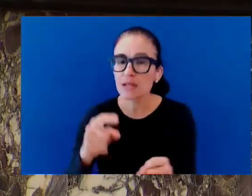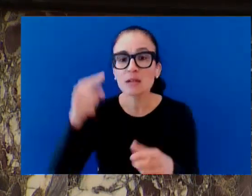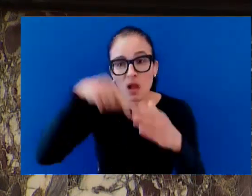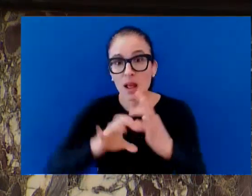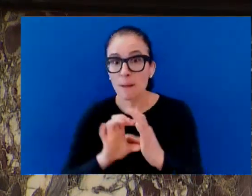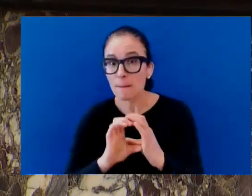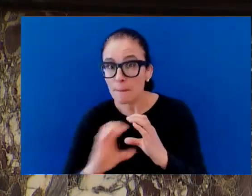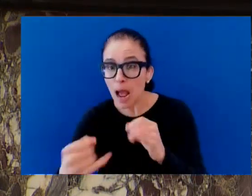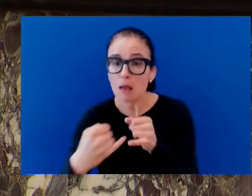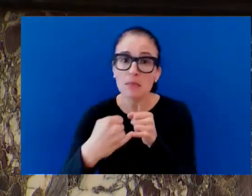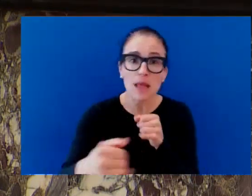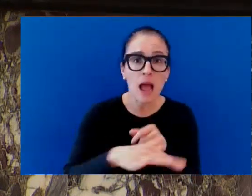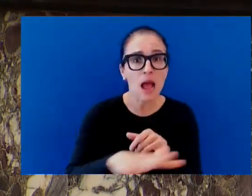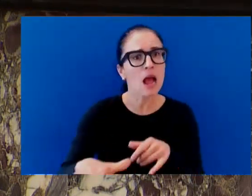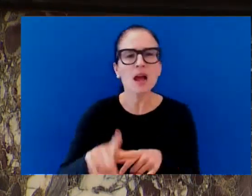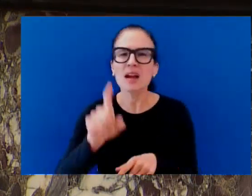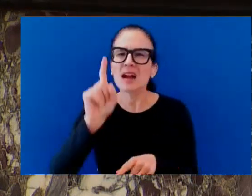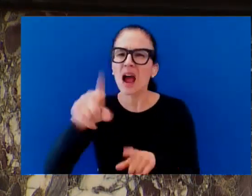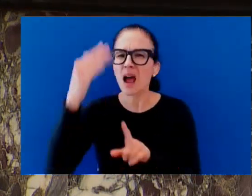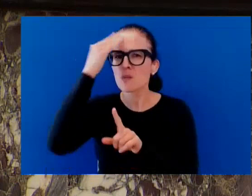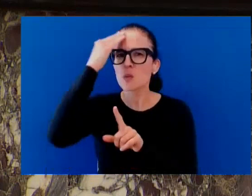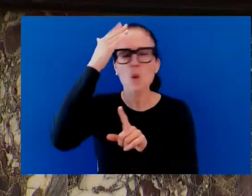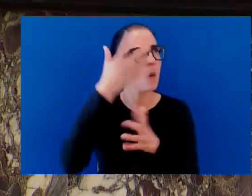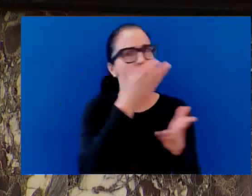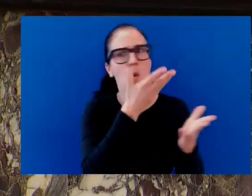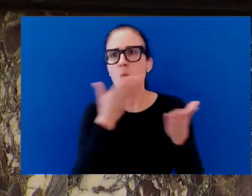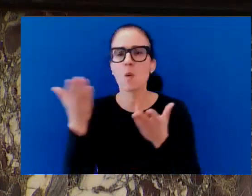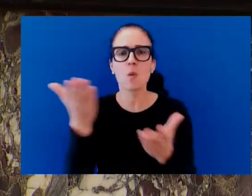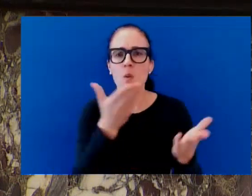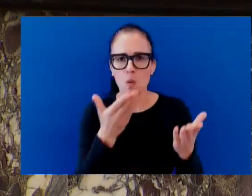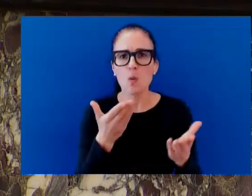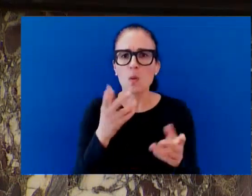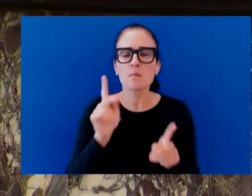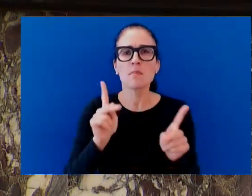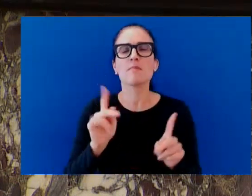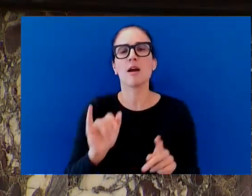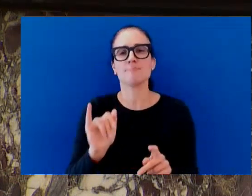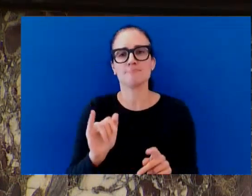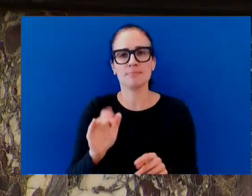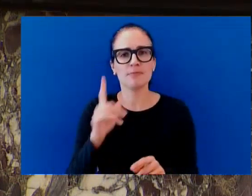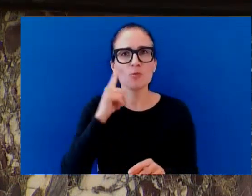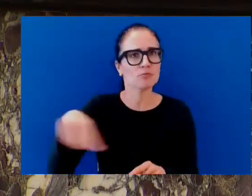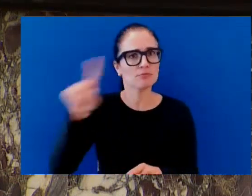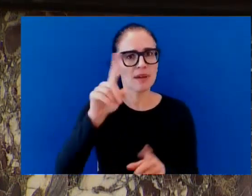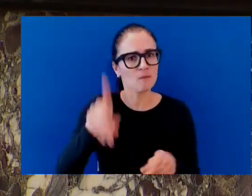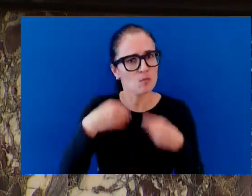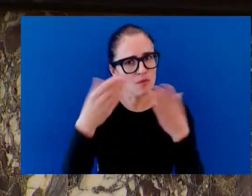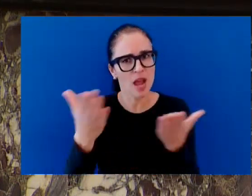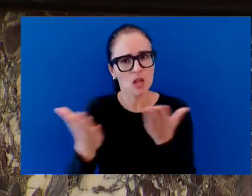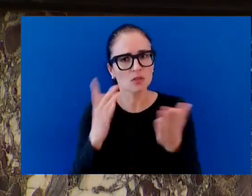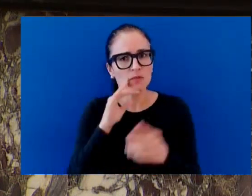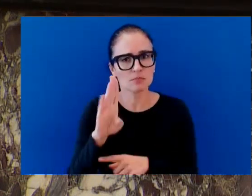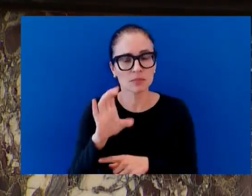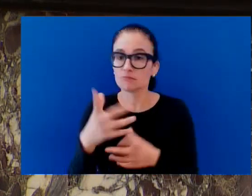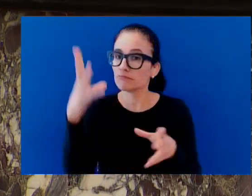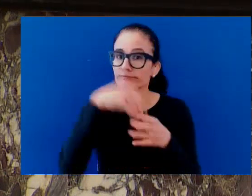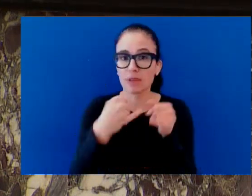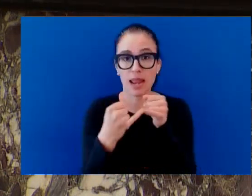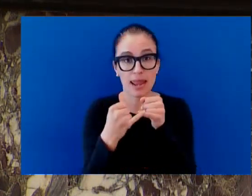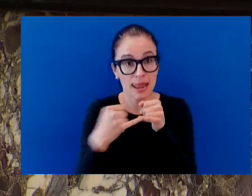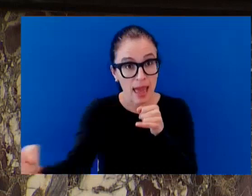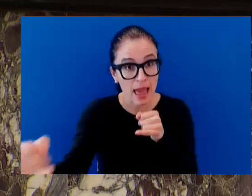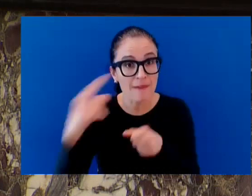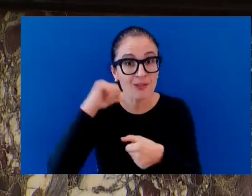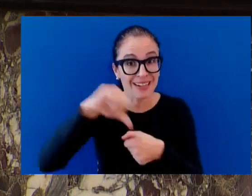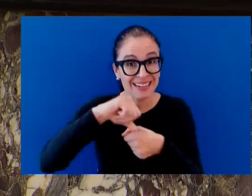in supporting the people in British Columbia. These include lines and cables for gas, electricity, telephone,